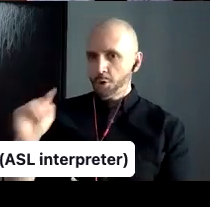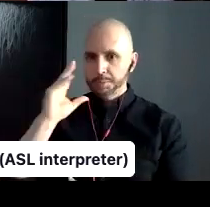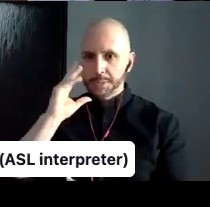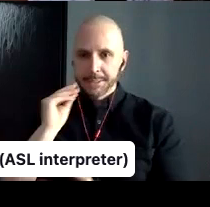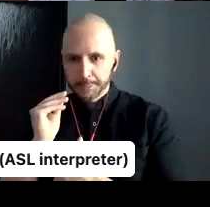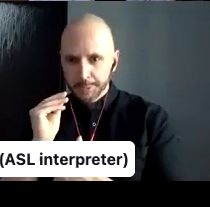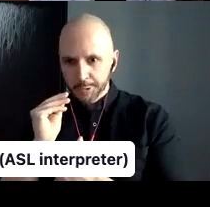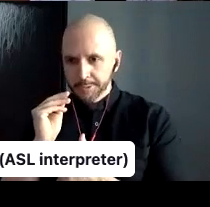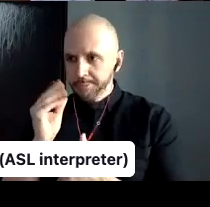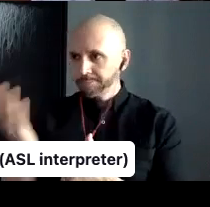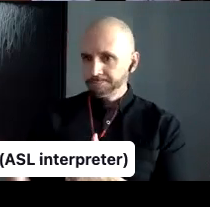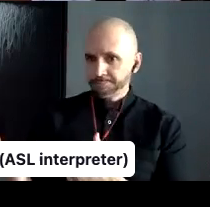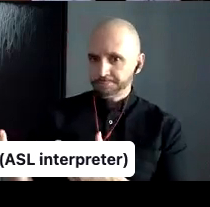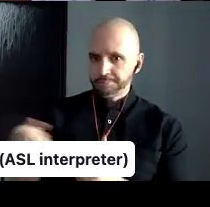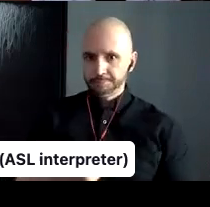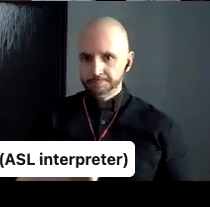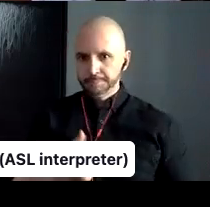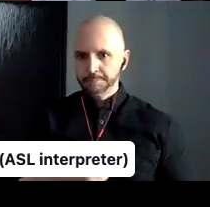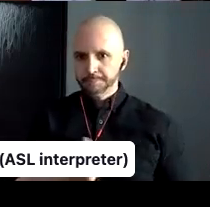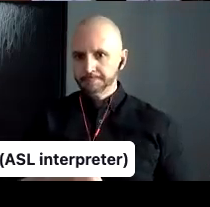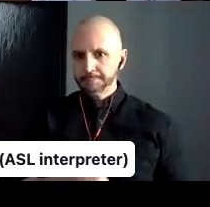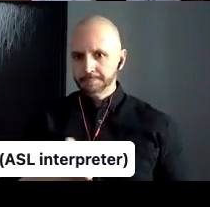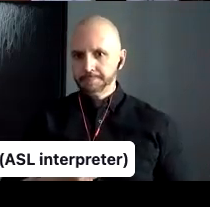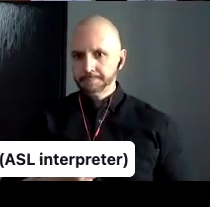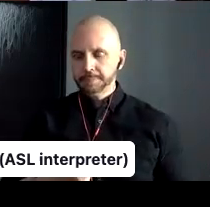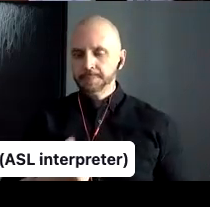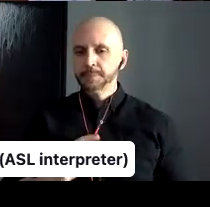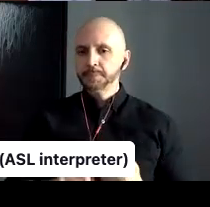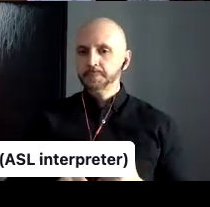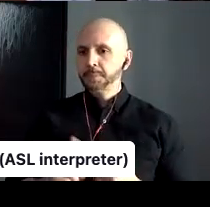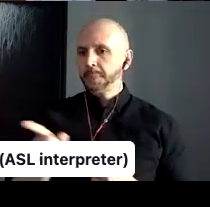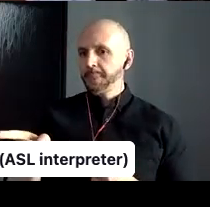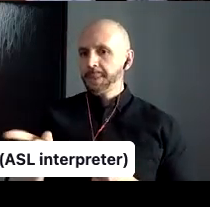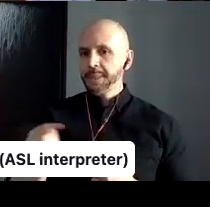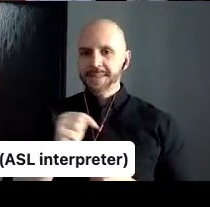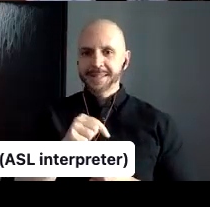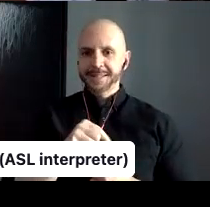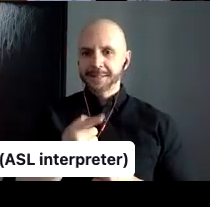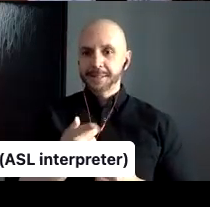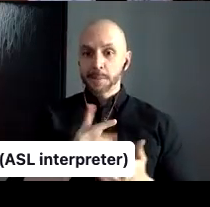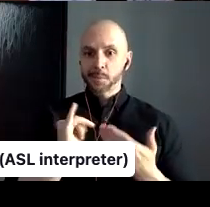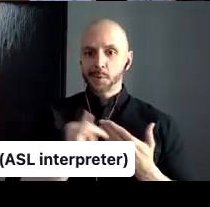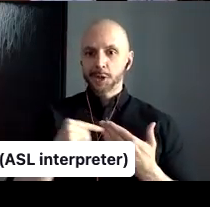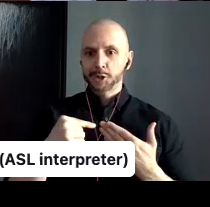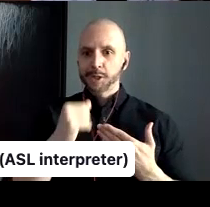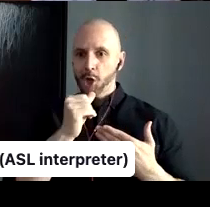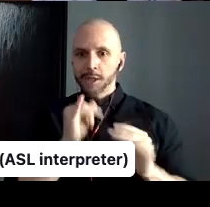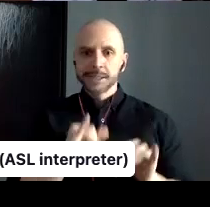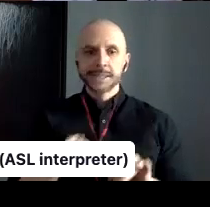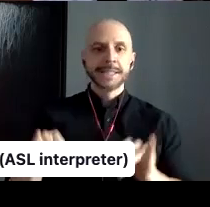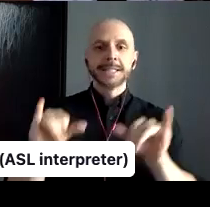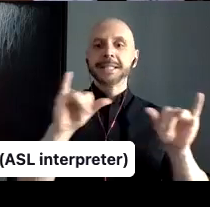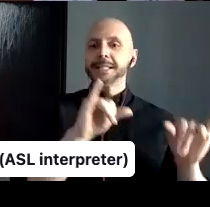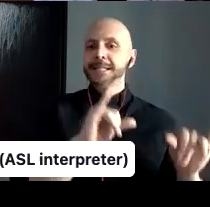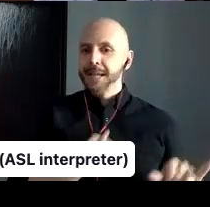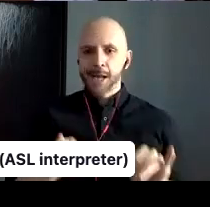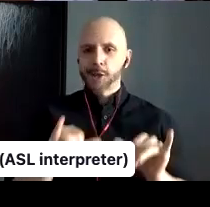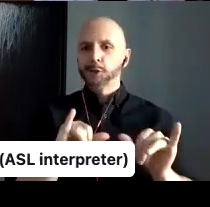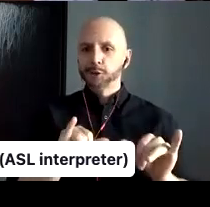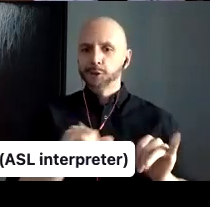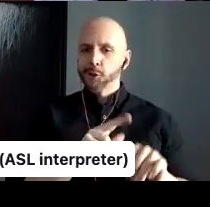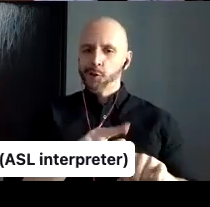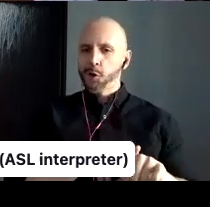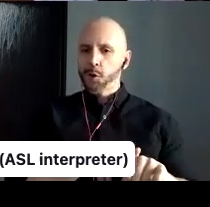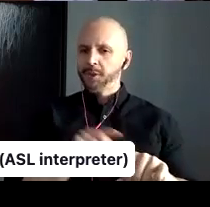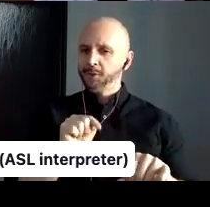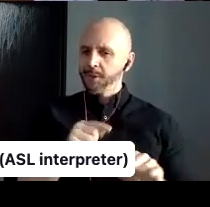yeah, what it was like working with such a, um, maybe unstandard, uh, assignment. Lotte, can I give the floor to